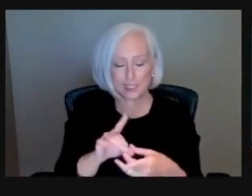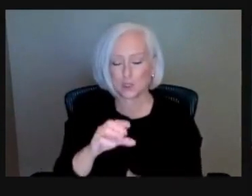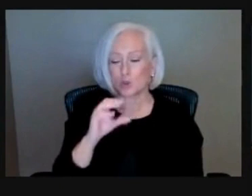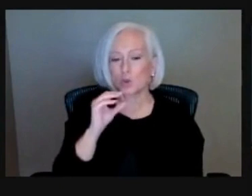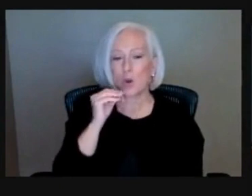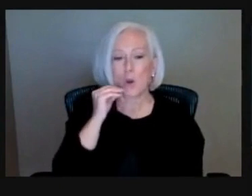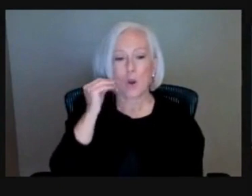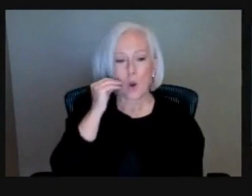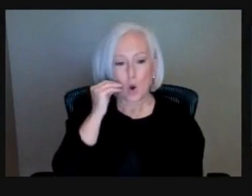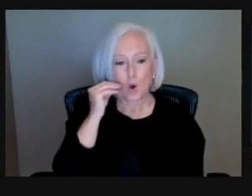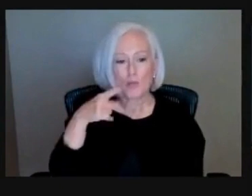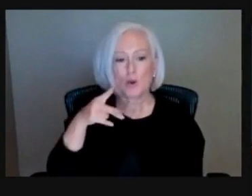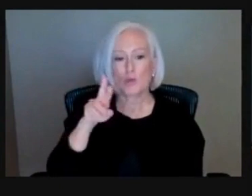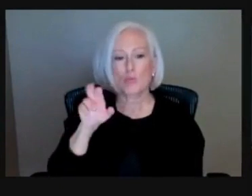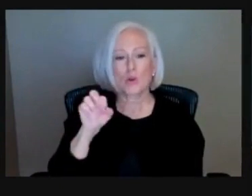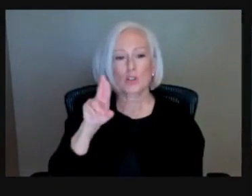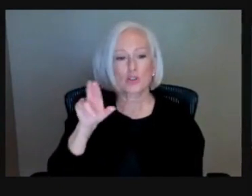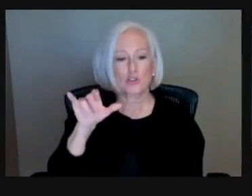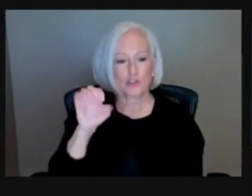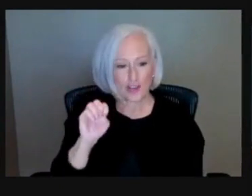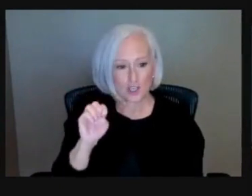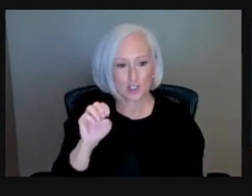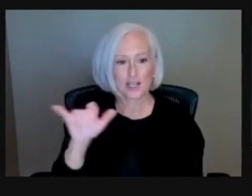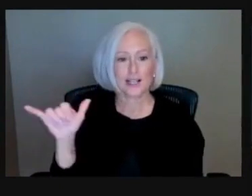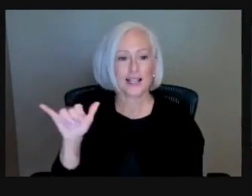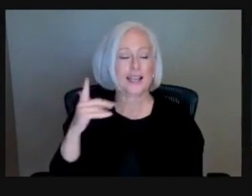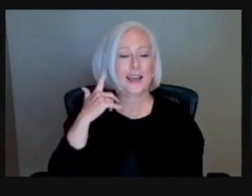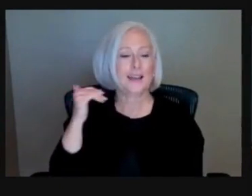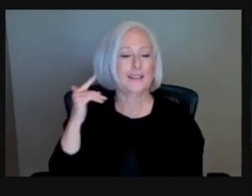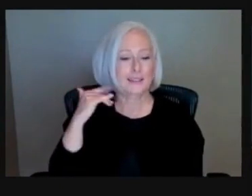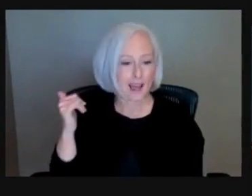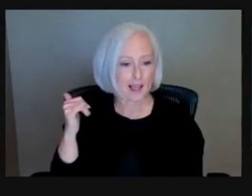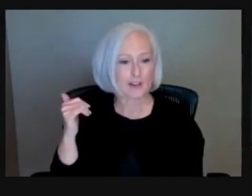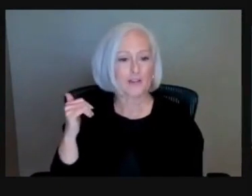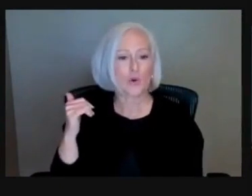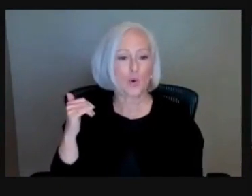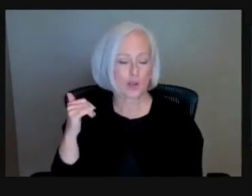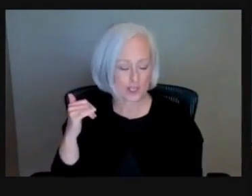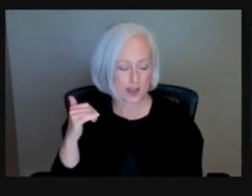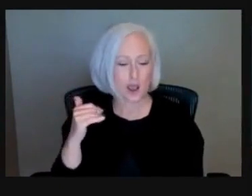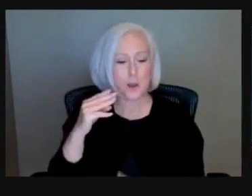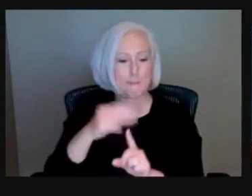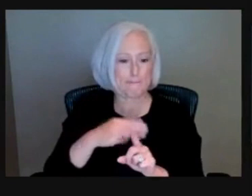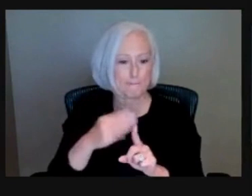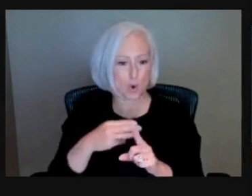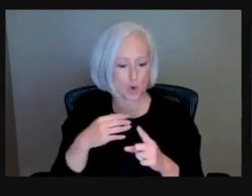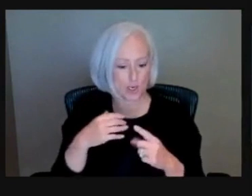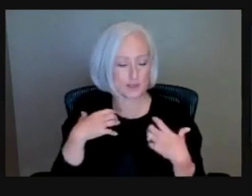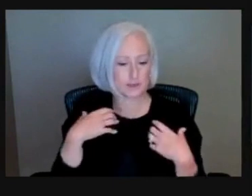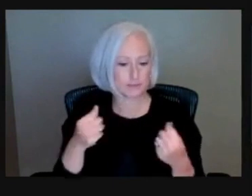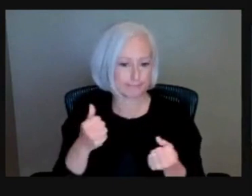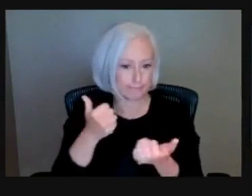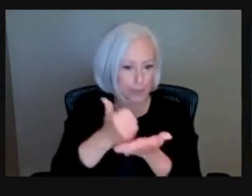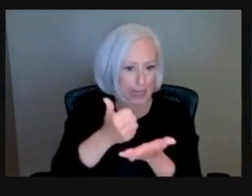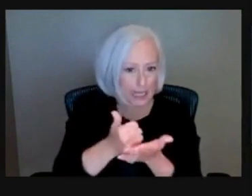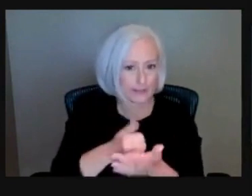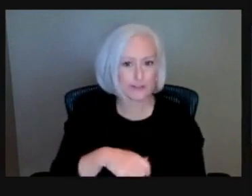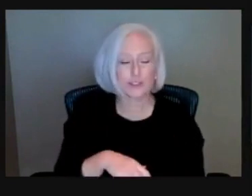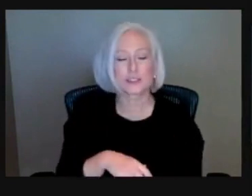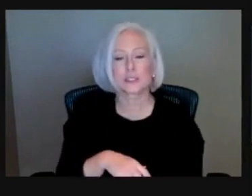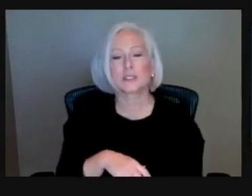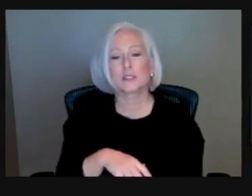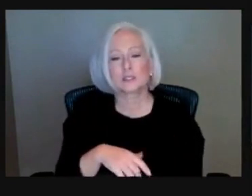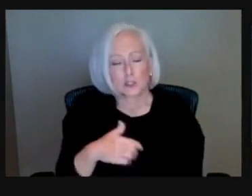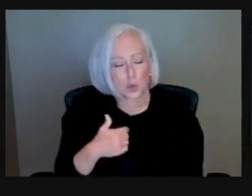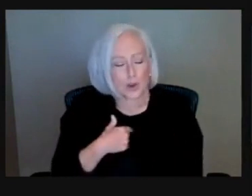We've done the California mortgage relief and actual presentation when they first launched the program in California. So we do try to have some